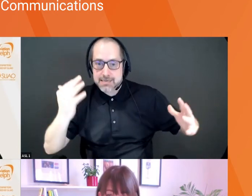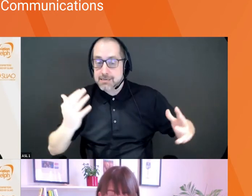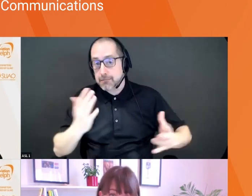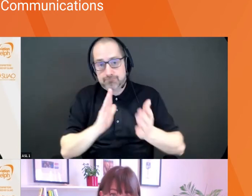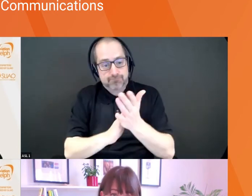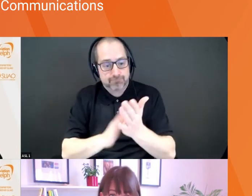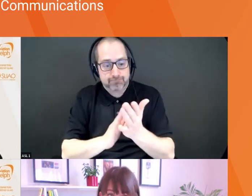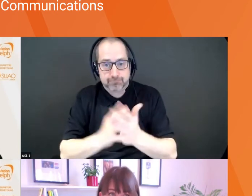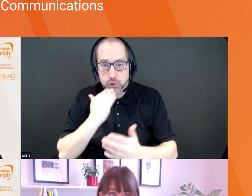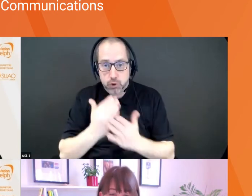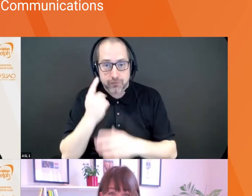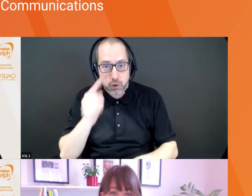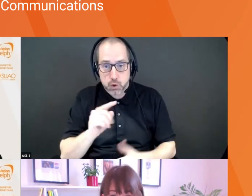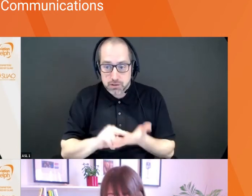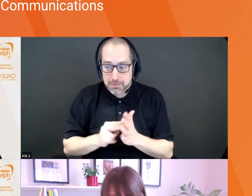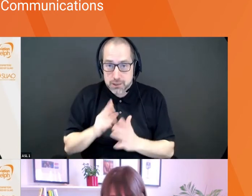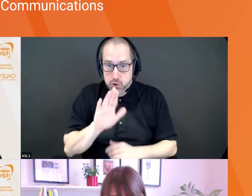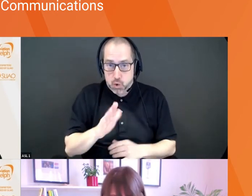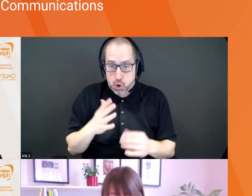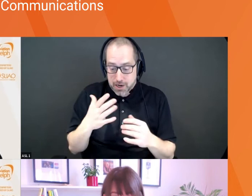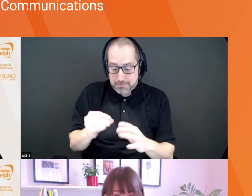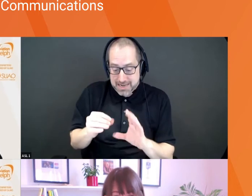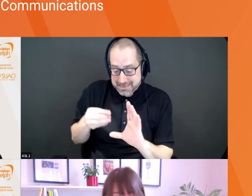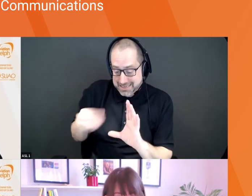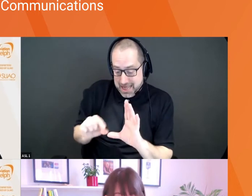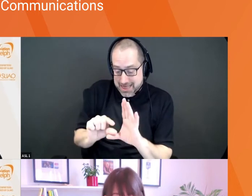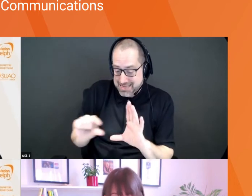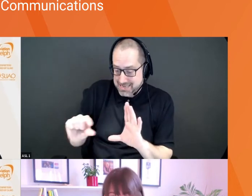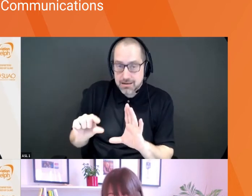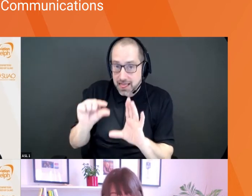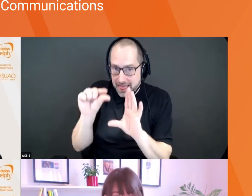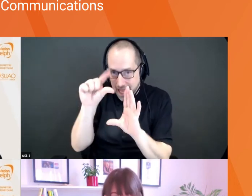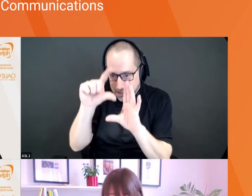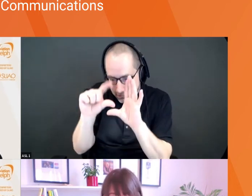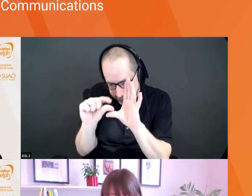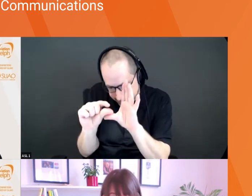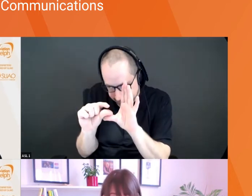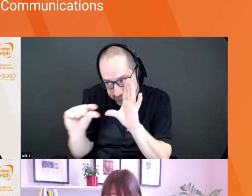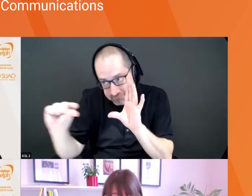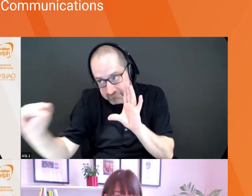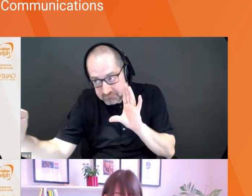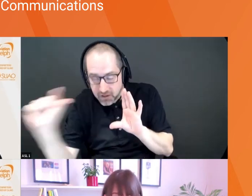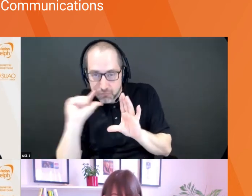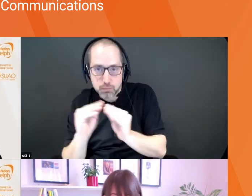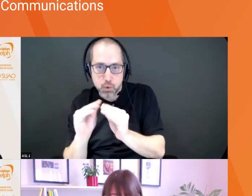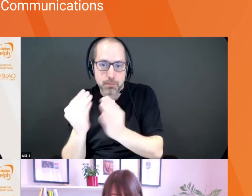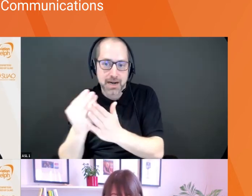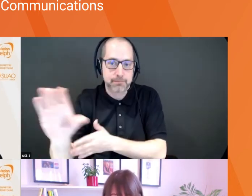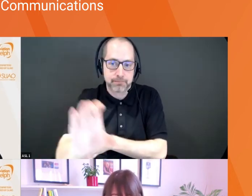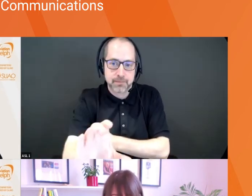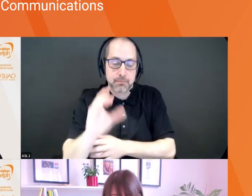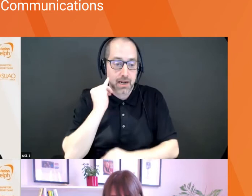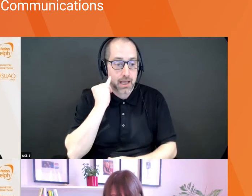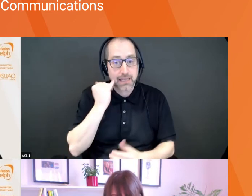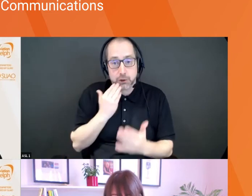more money. So it's a, it's an art and a science. So there's no real great answer, but I know that there's some great people at innovation Guelph that can help with that